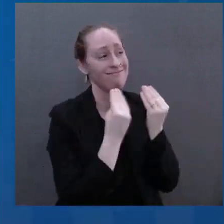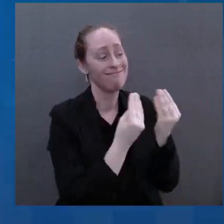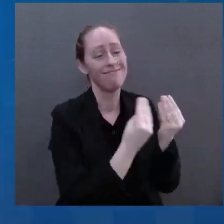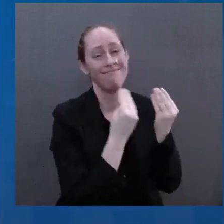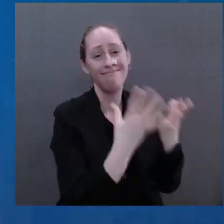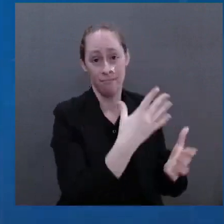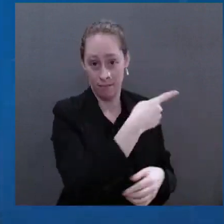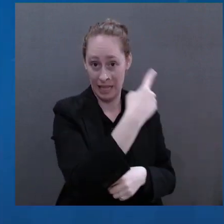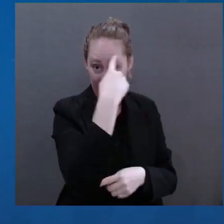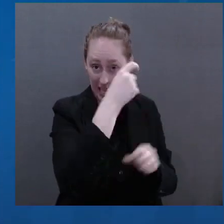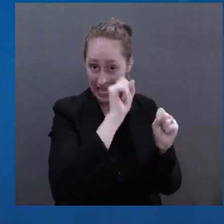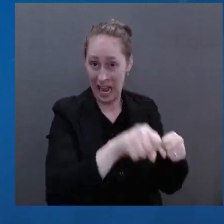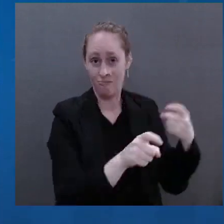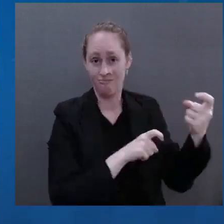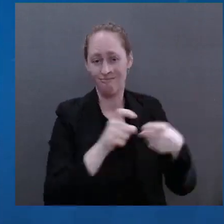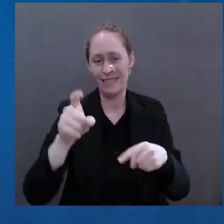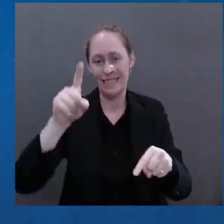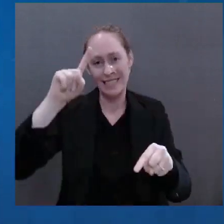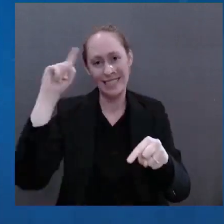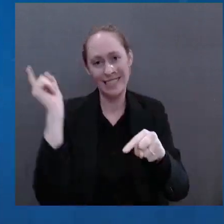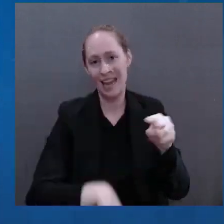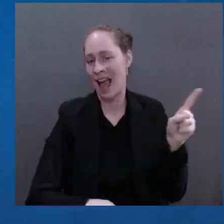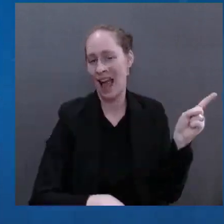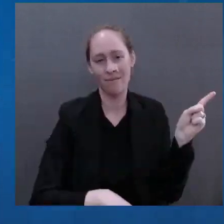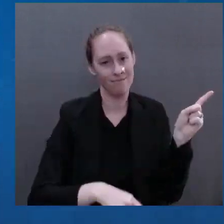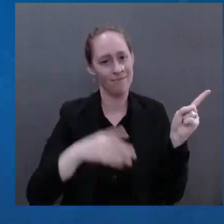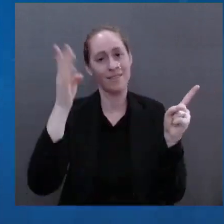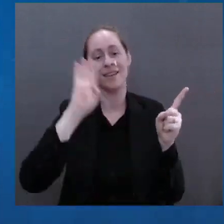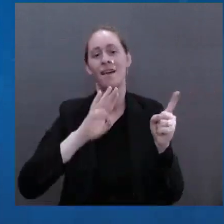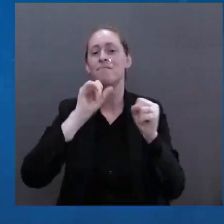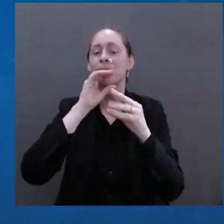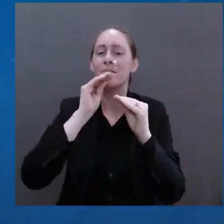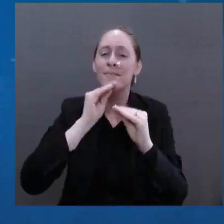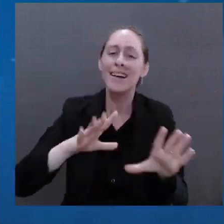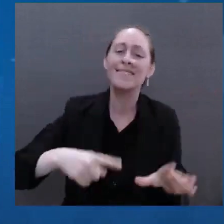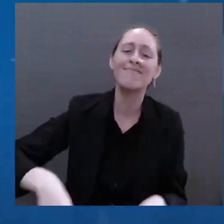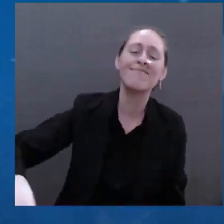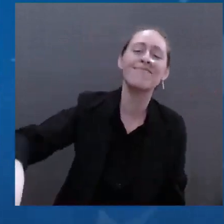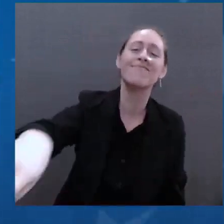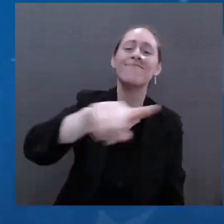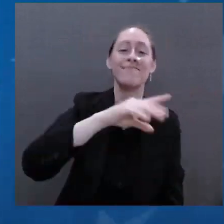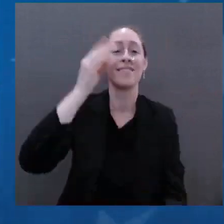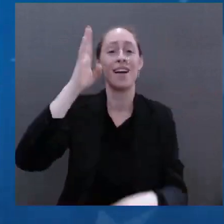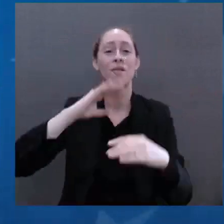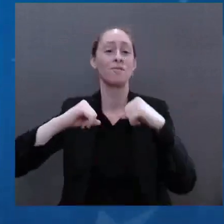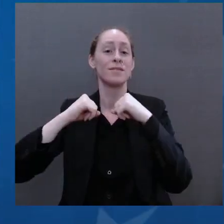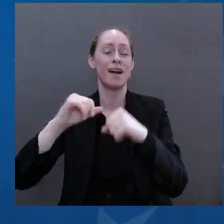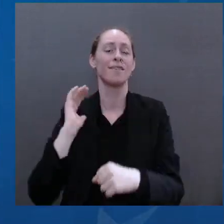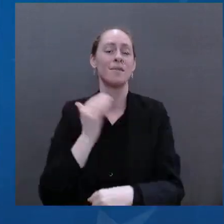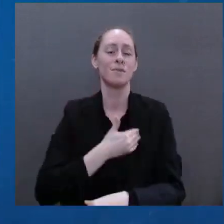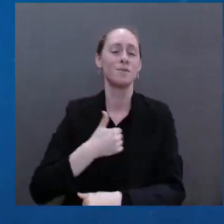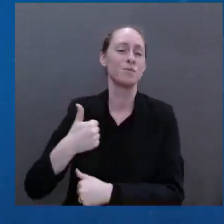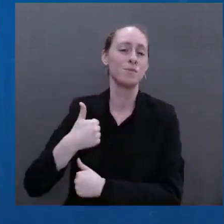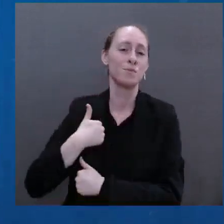God protect our troops. Thank you for your patience. Thank you. Thank you.